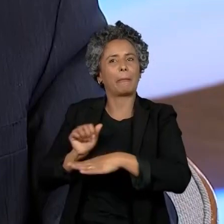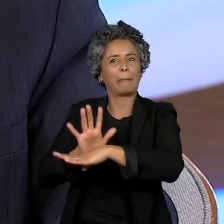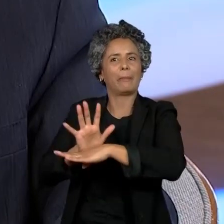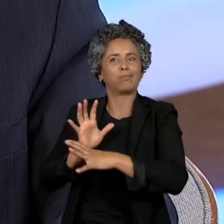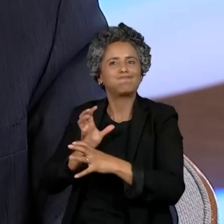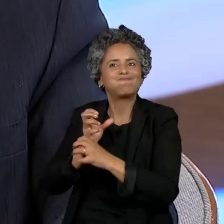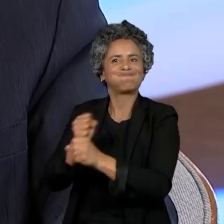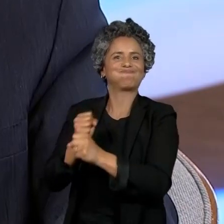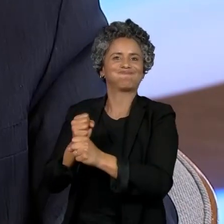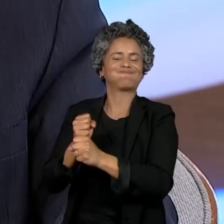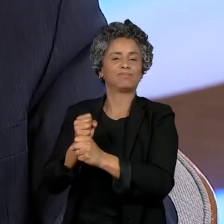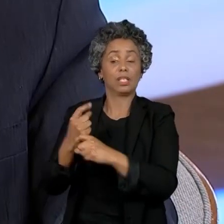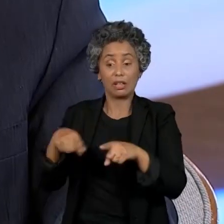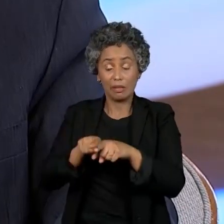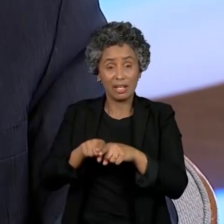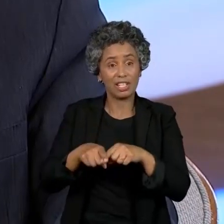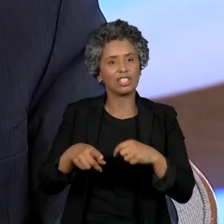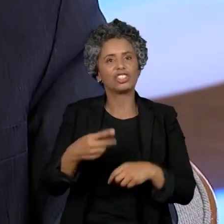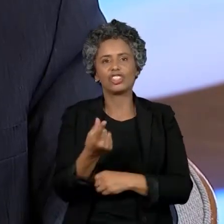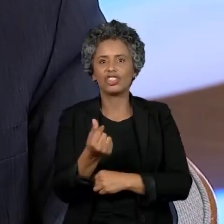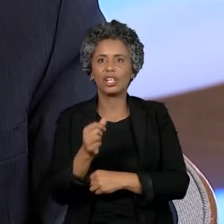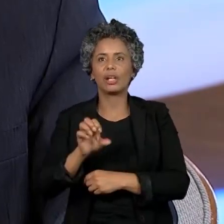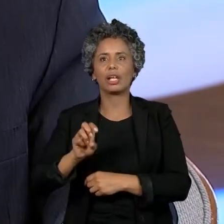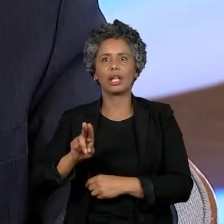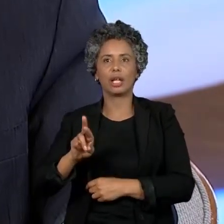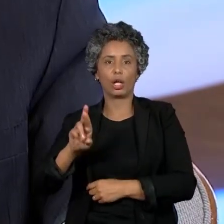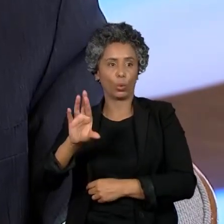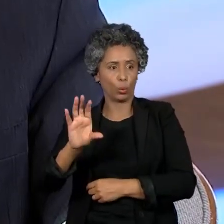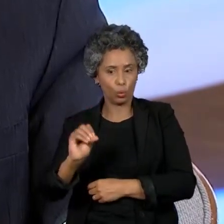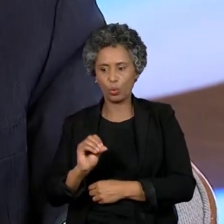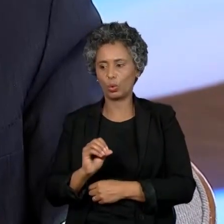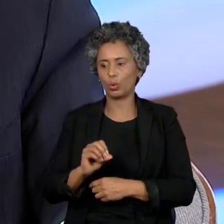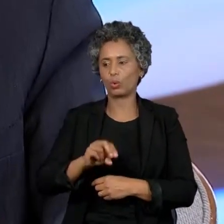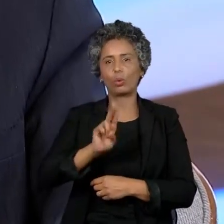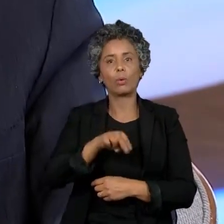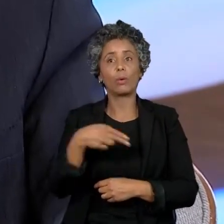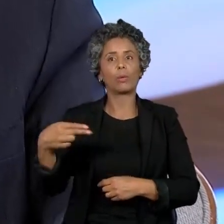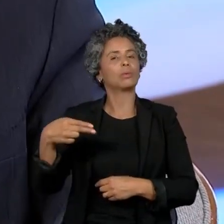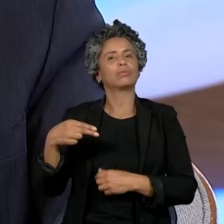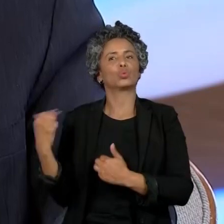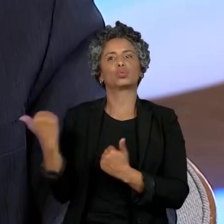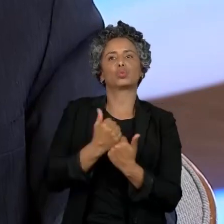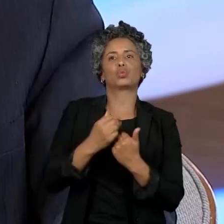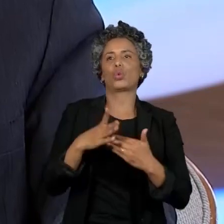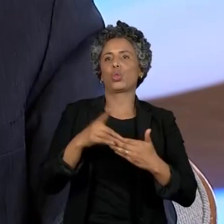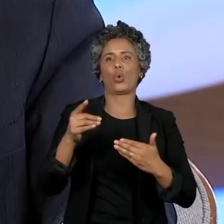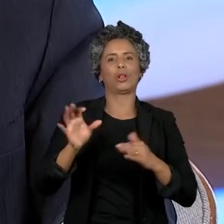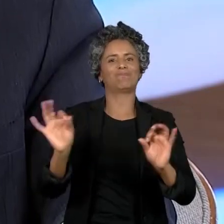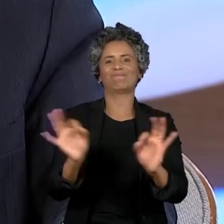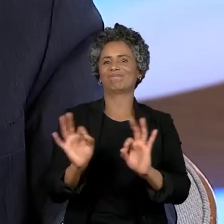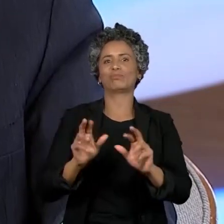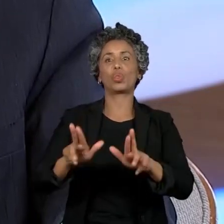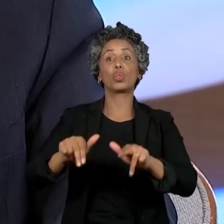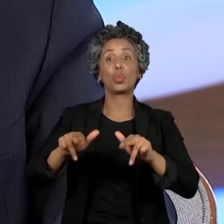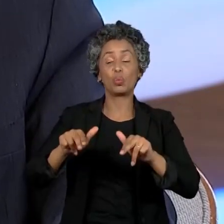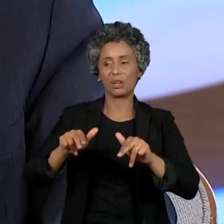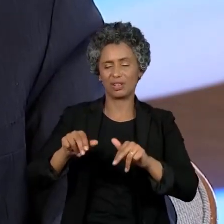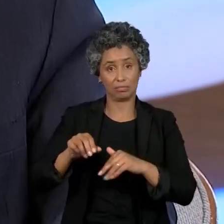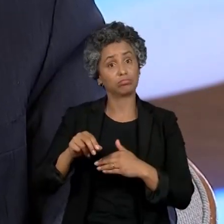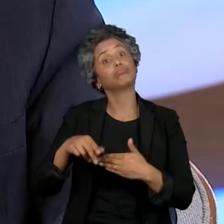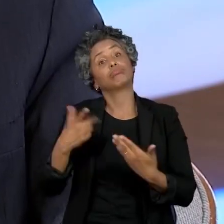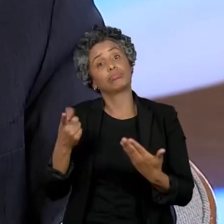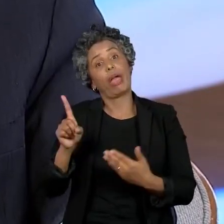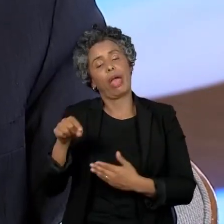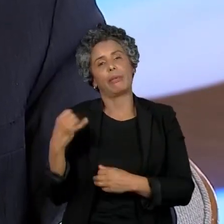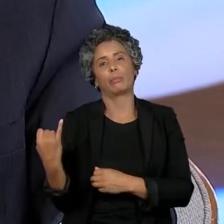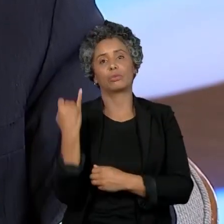And the euro hasn't replaced the dollar, even though it's important. The yen hasn't replaced it.